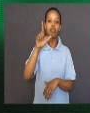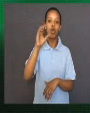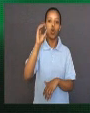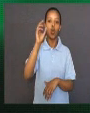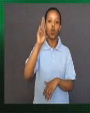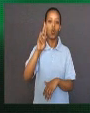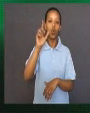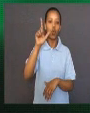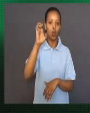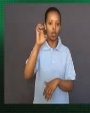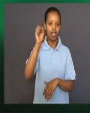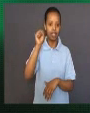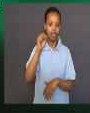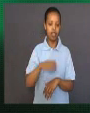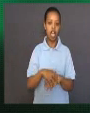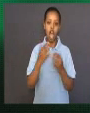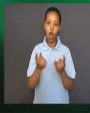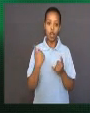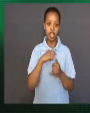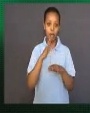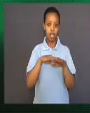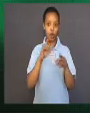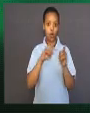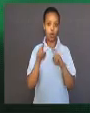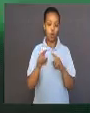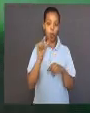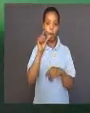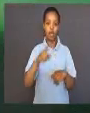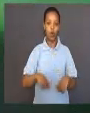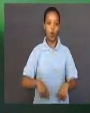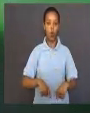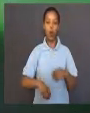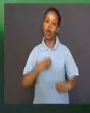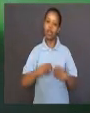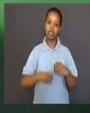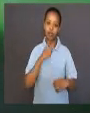call micro-organisms. Well done.